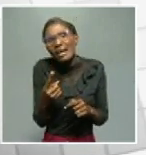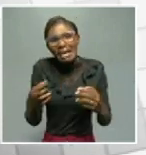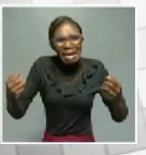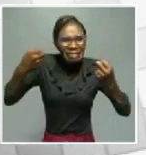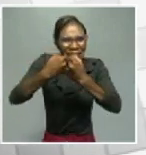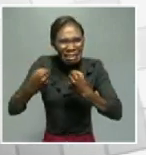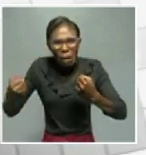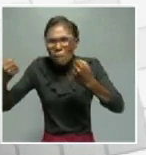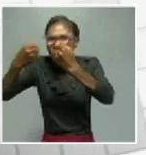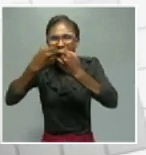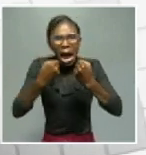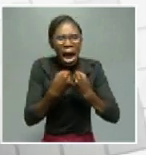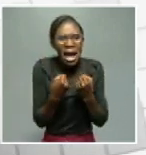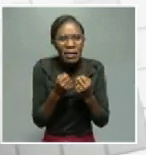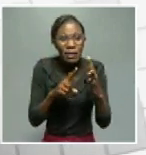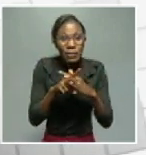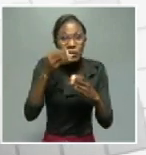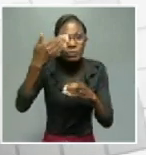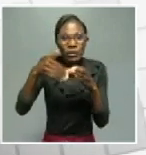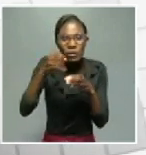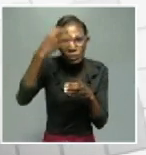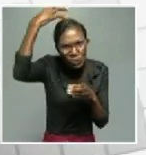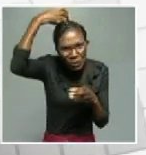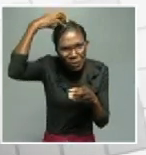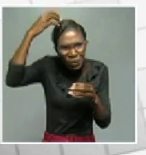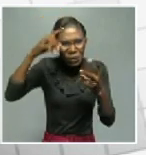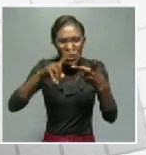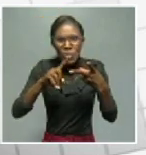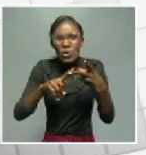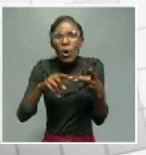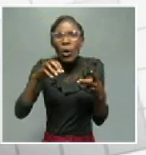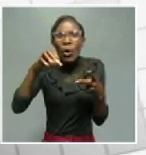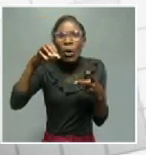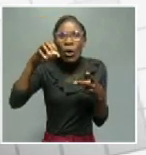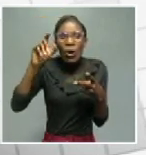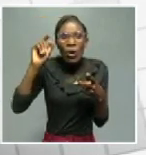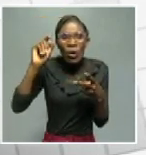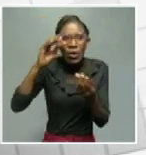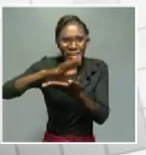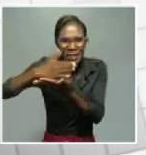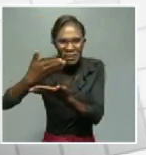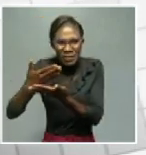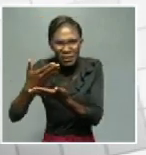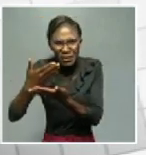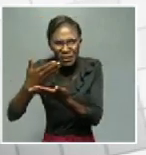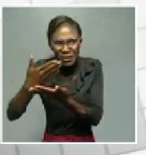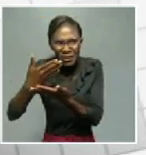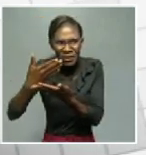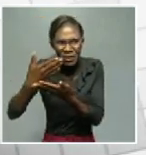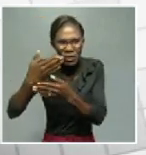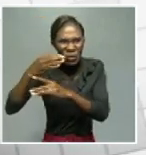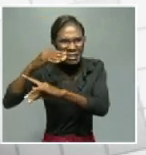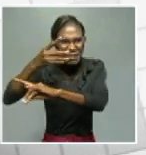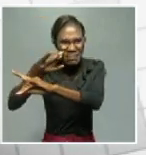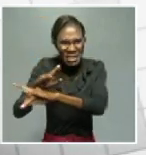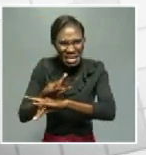happening between Okahanja, Ochiwaronga, Ochiwaronga, and Octavia is a national concern. And this equally